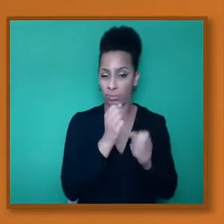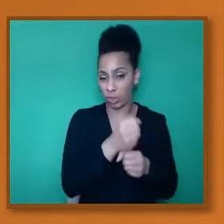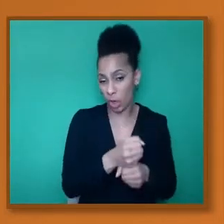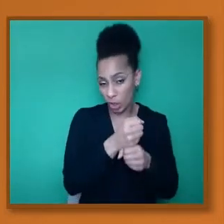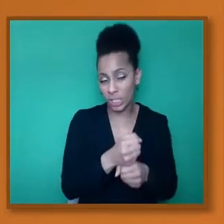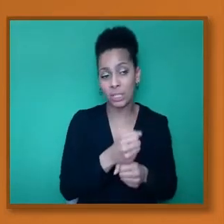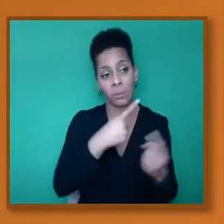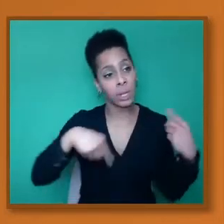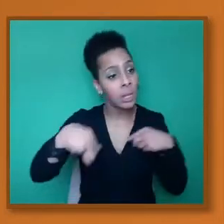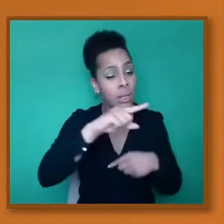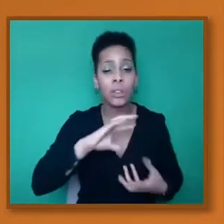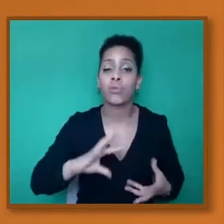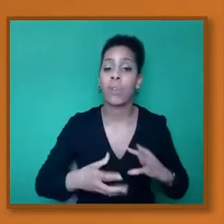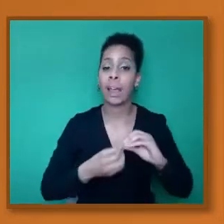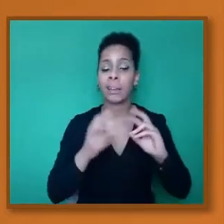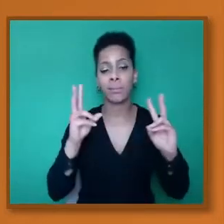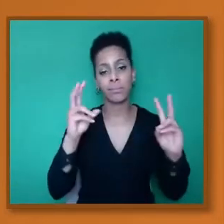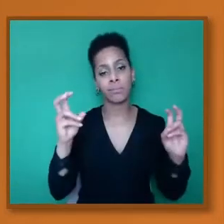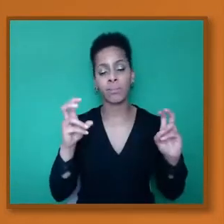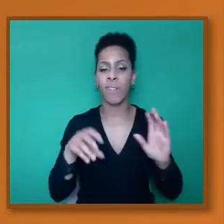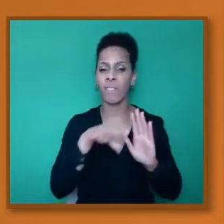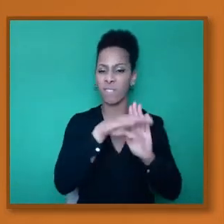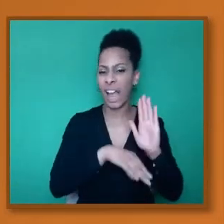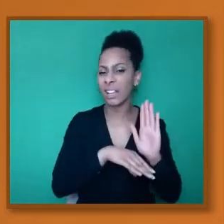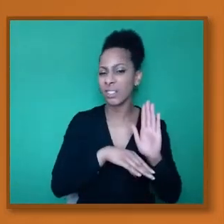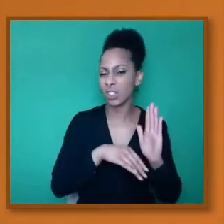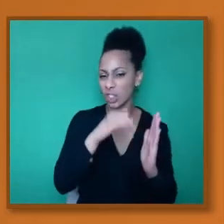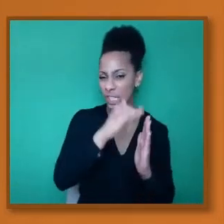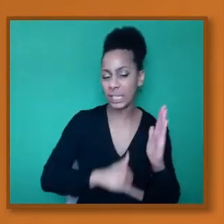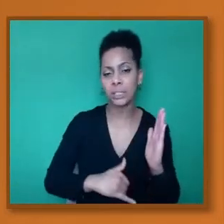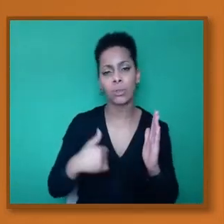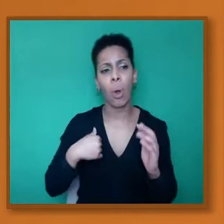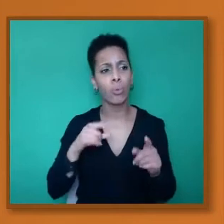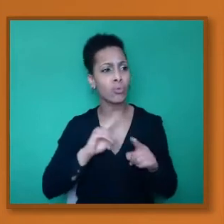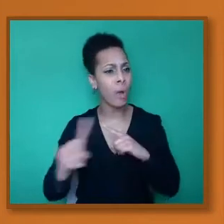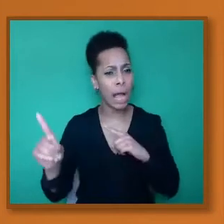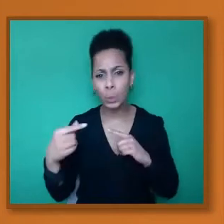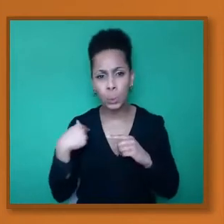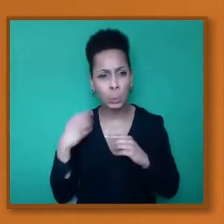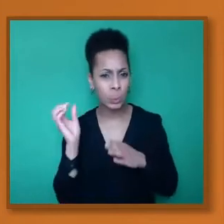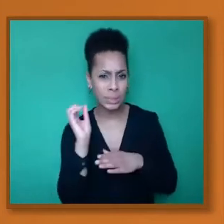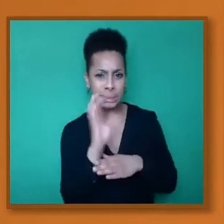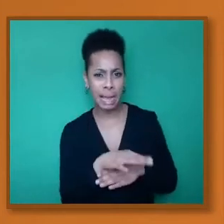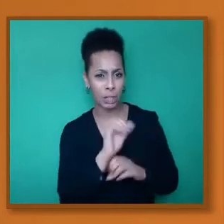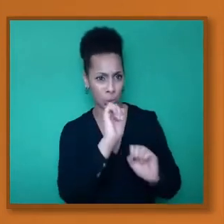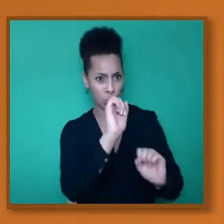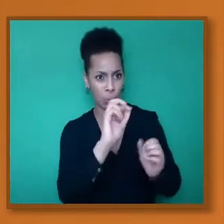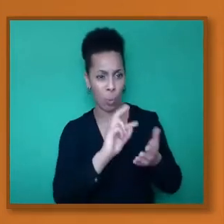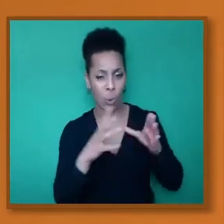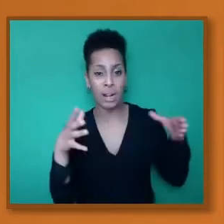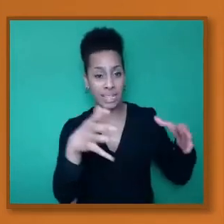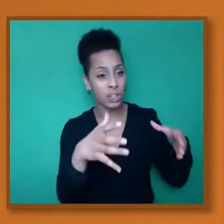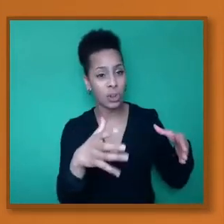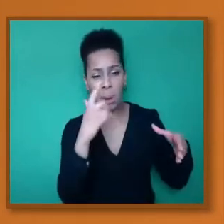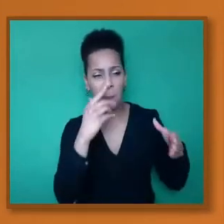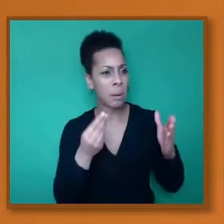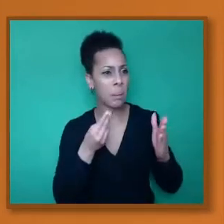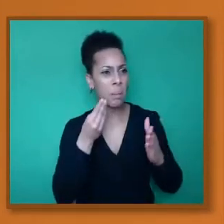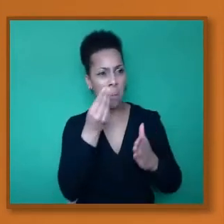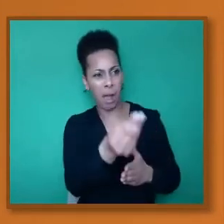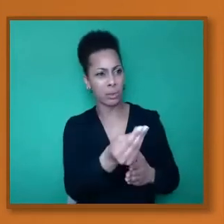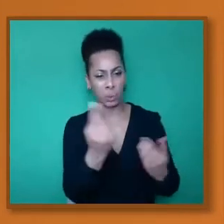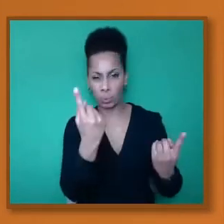will see if there's a way we can get that to your organisation. Perhaps I can pass that on to Wilf or whoever.